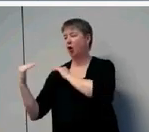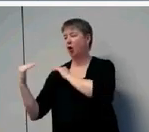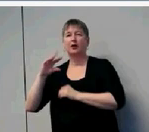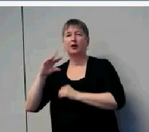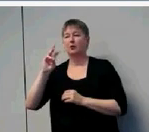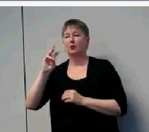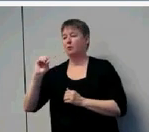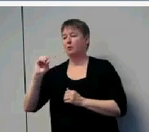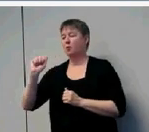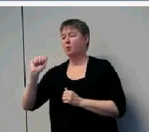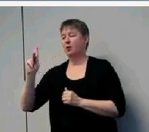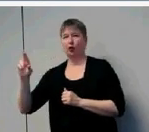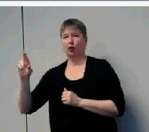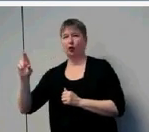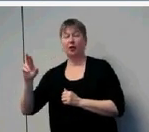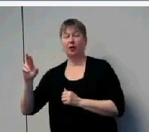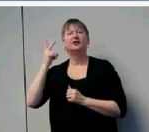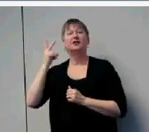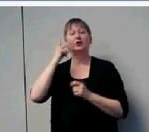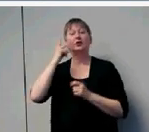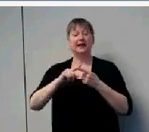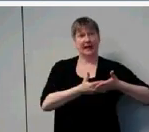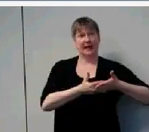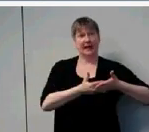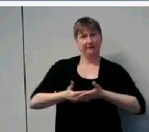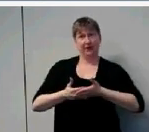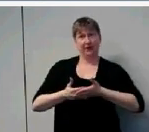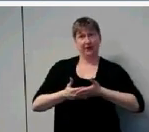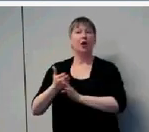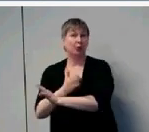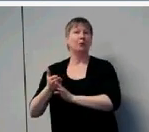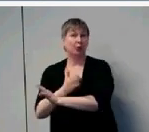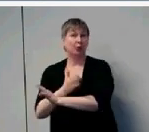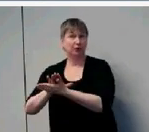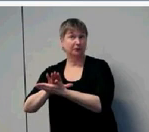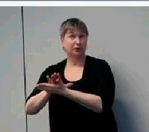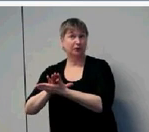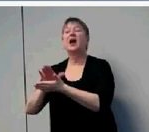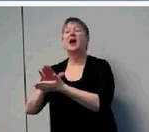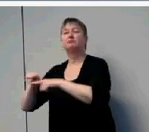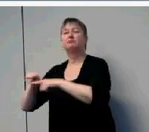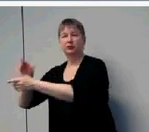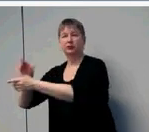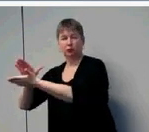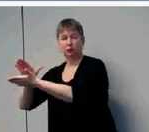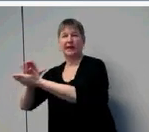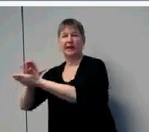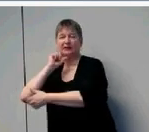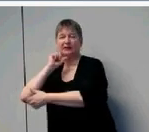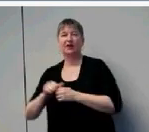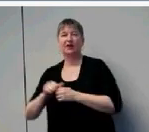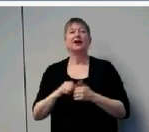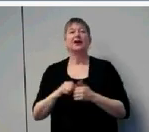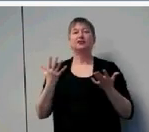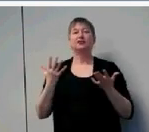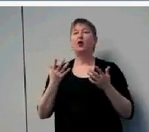ages, infant, preschool, school age. Notice that we want full waking hours, right?